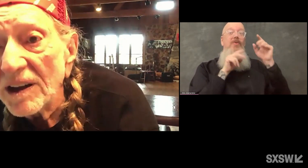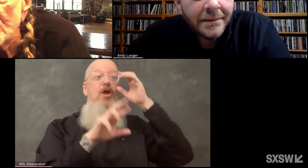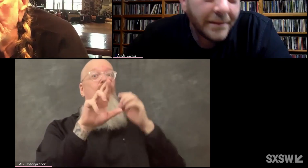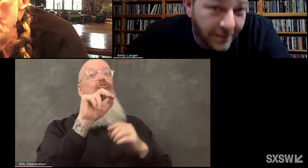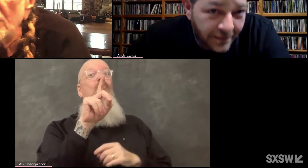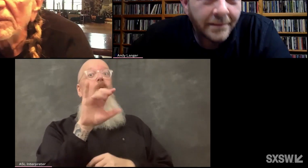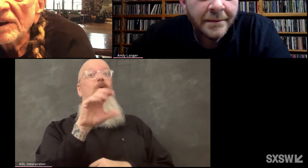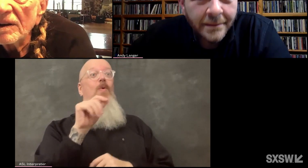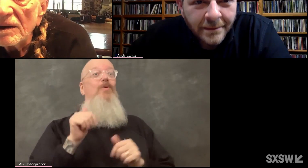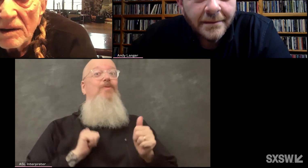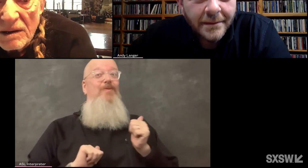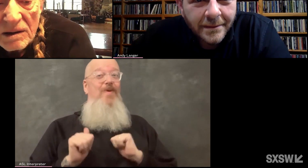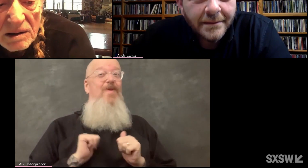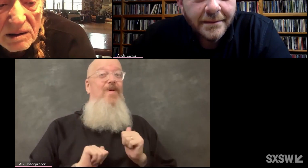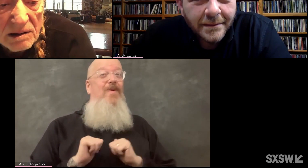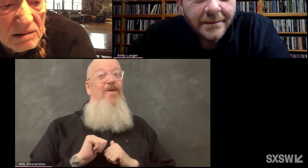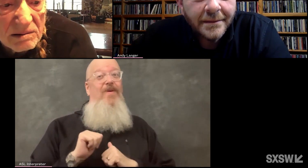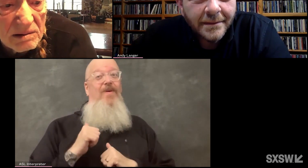80,000 people.